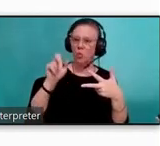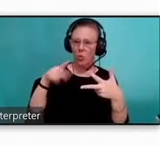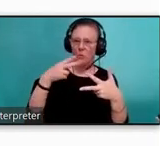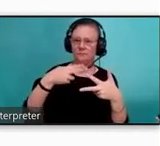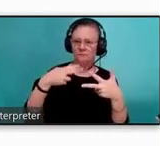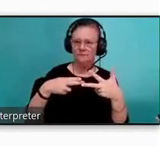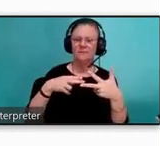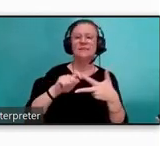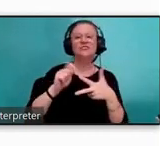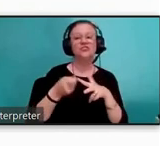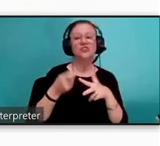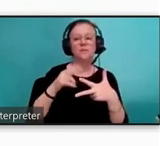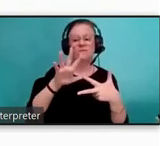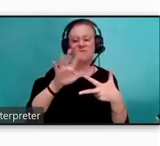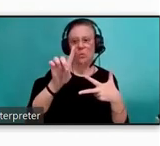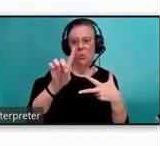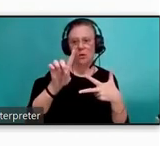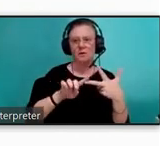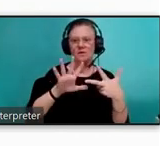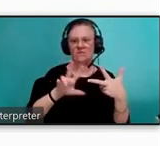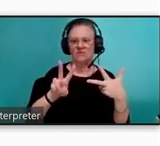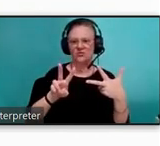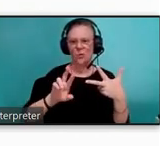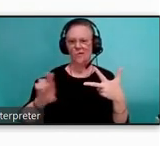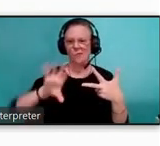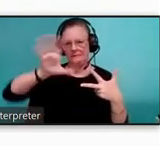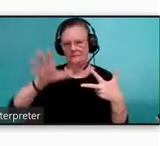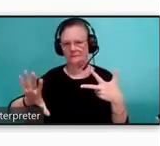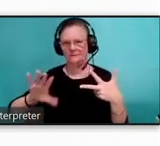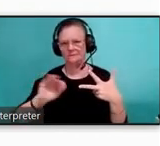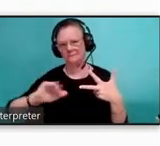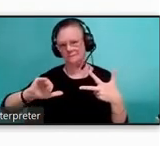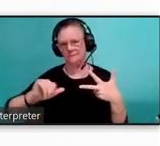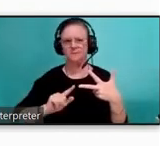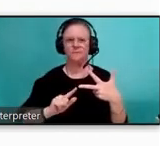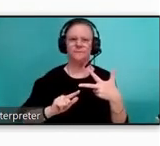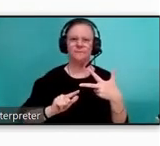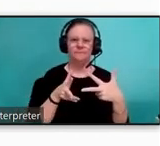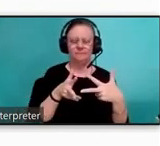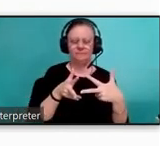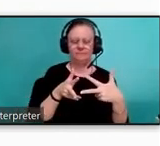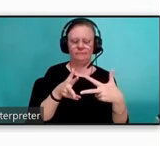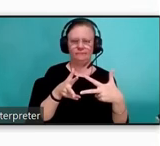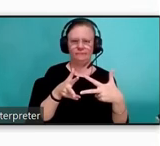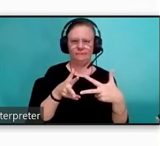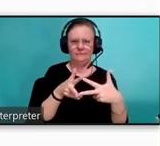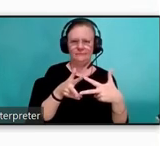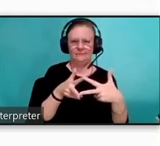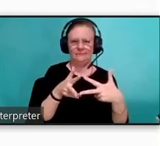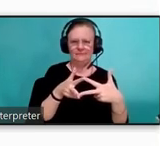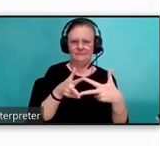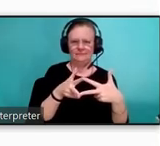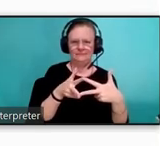51 and 52 shown in the image on the right. The branch sections of 19S and 19T